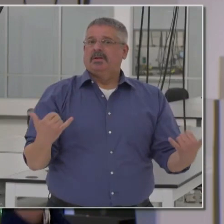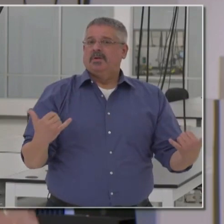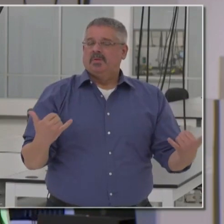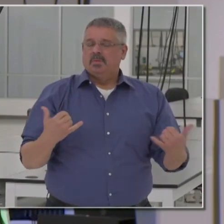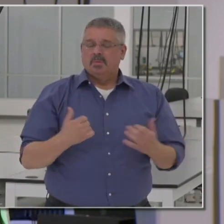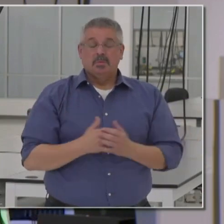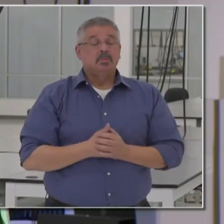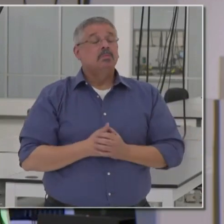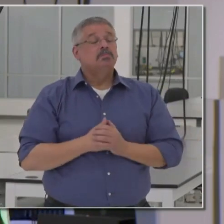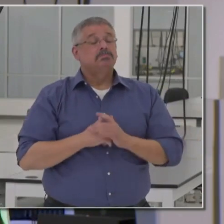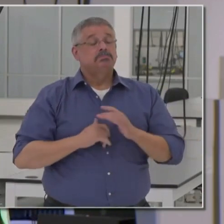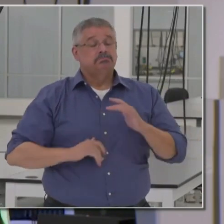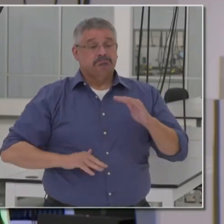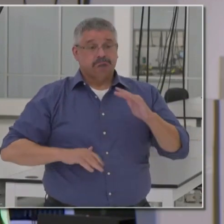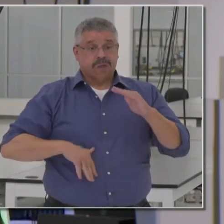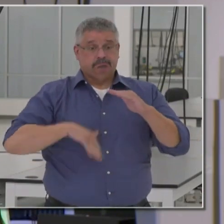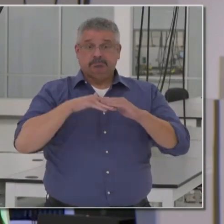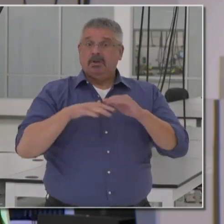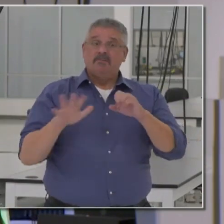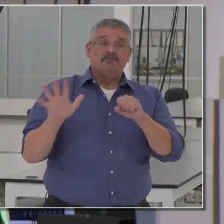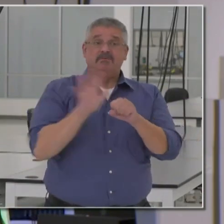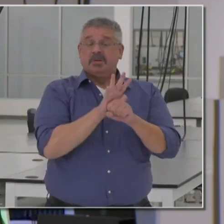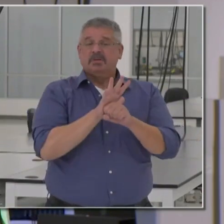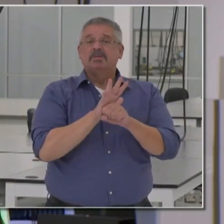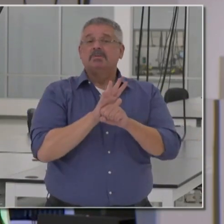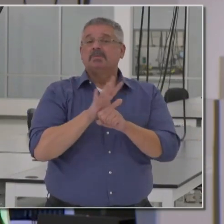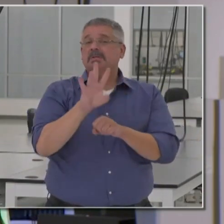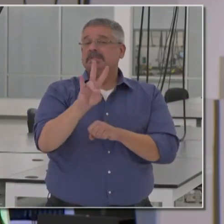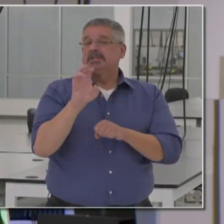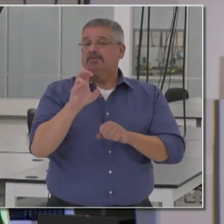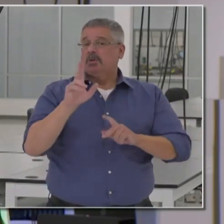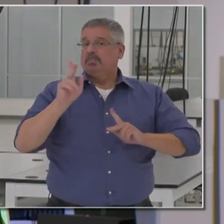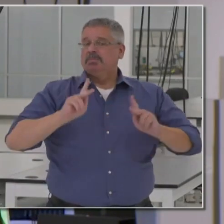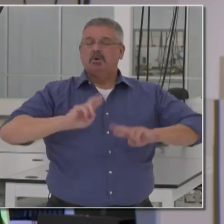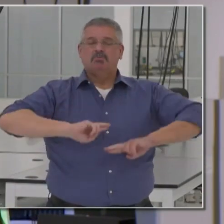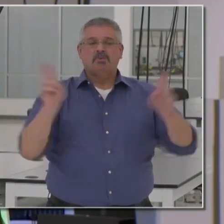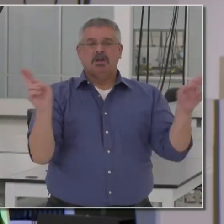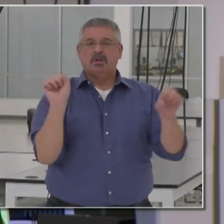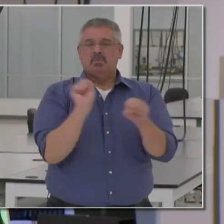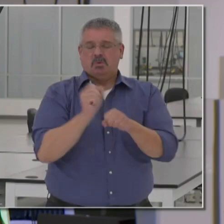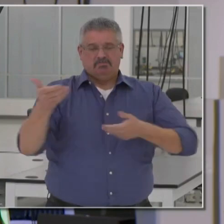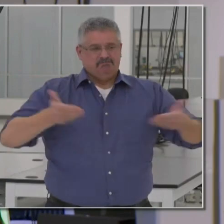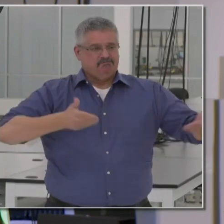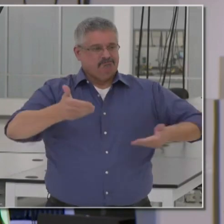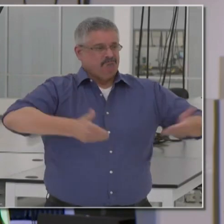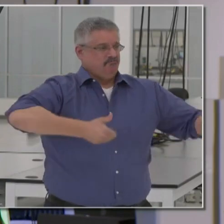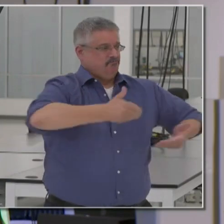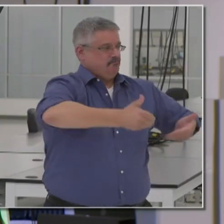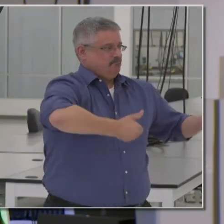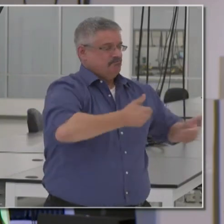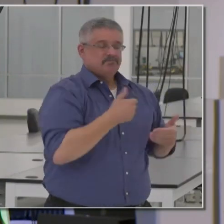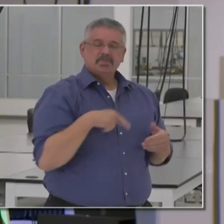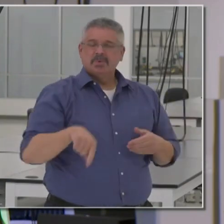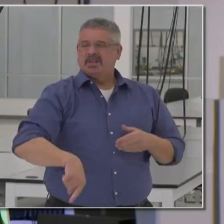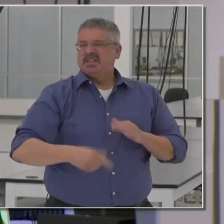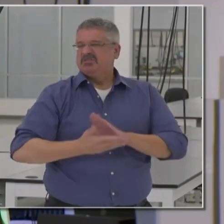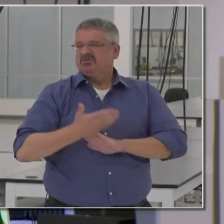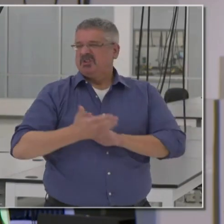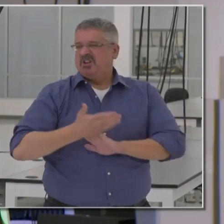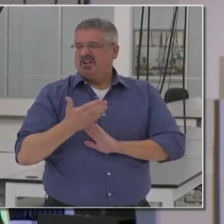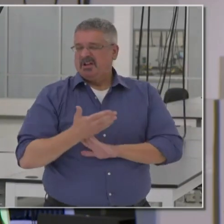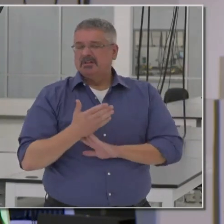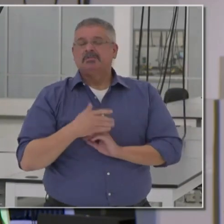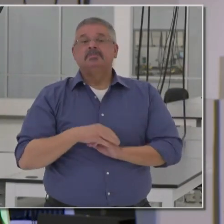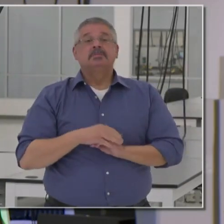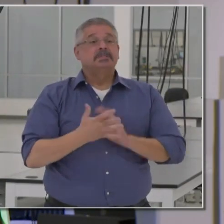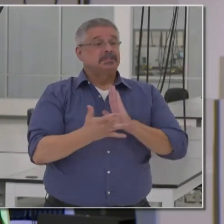we get up to peak capacity, we'll have 700 people hired to run this lab. State